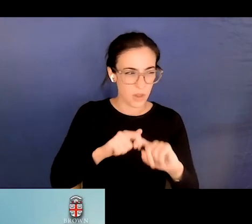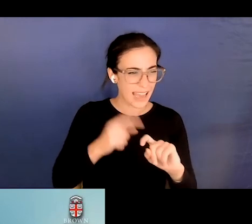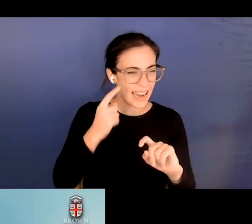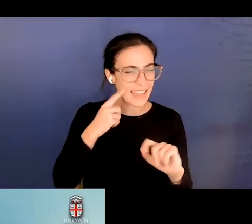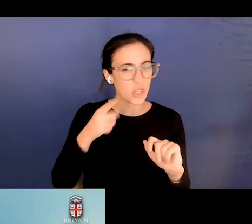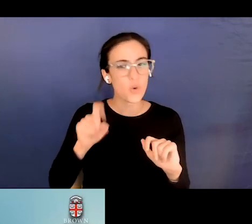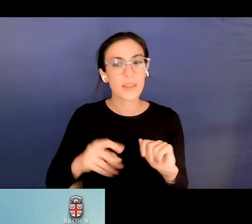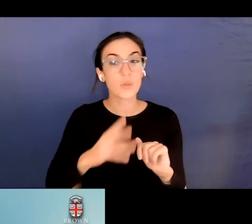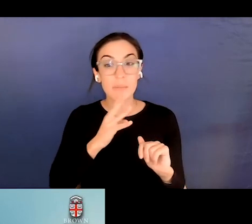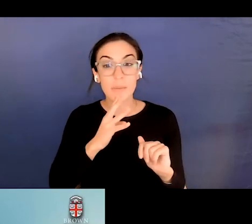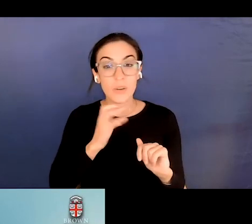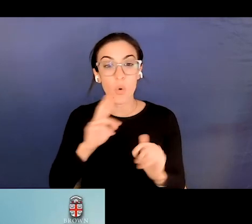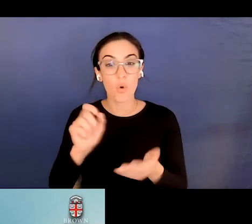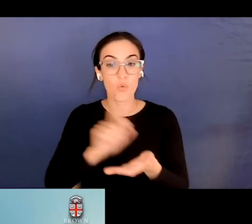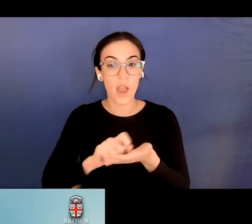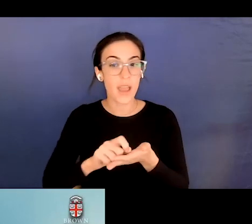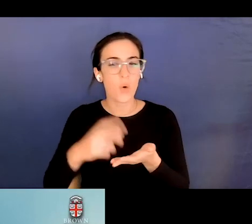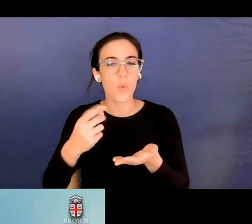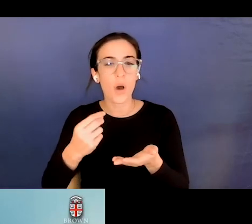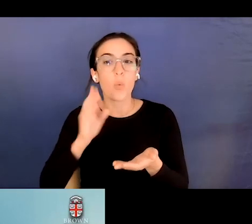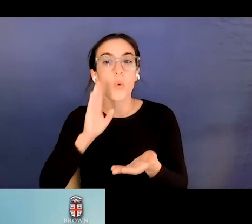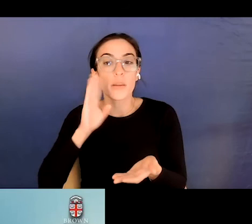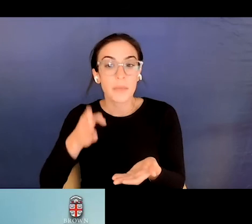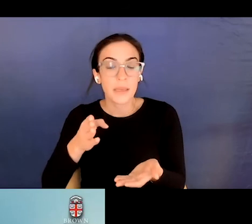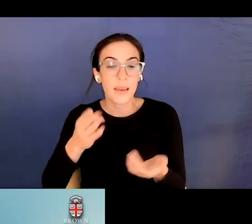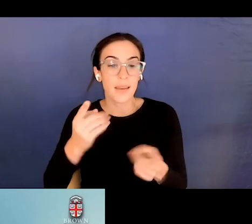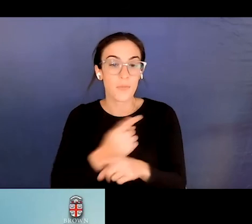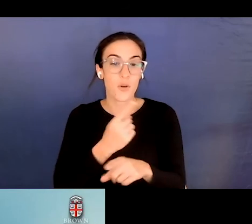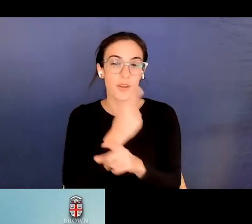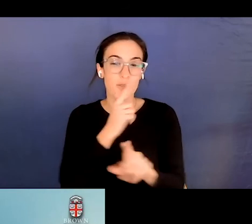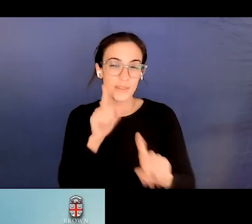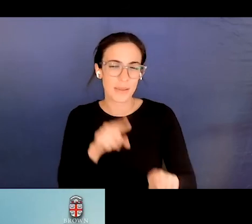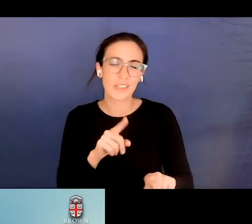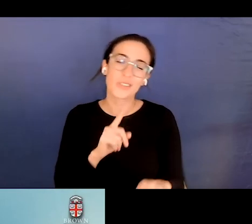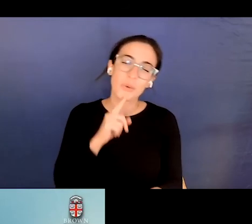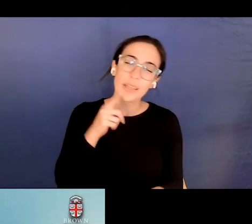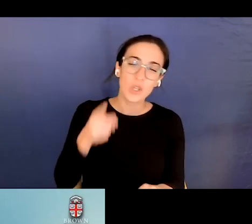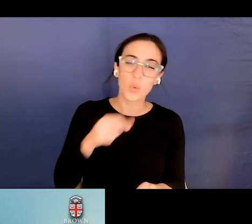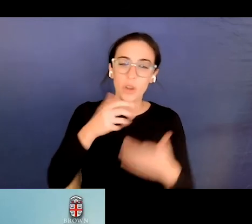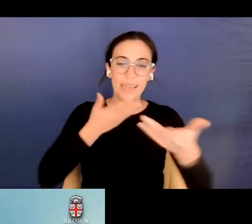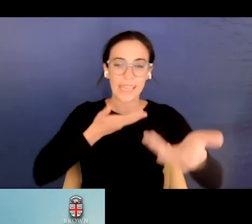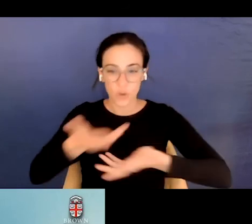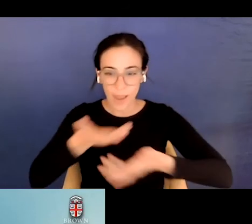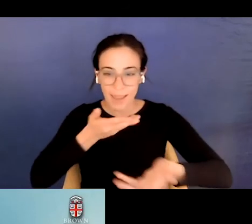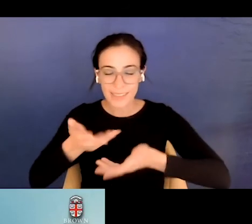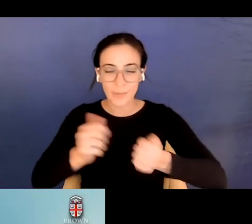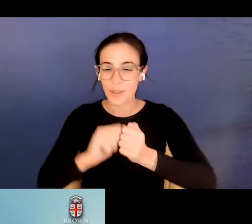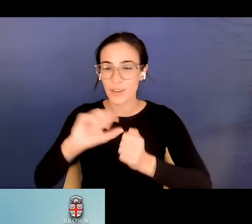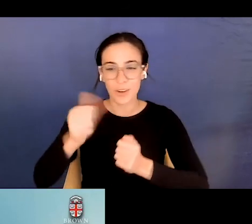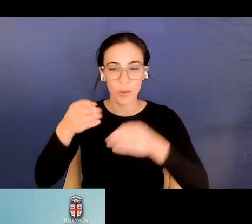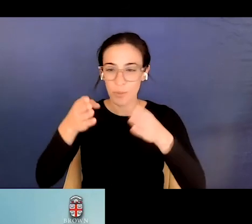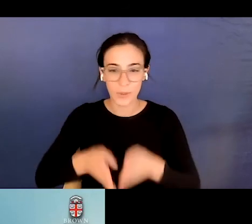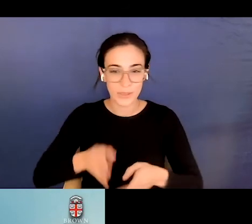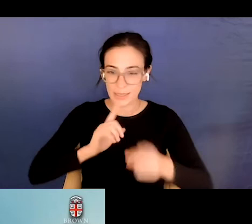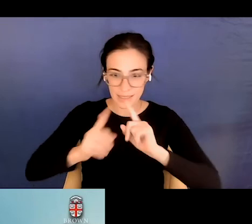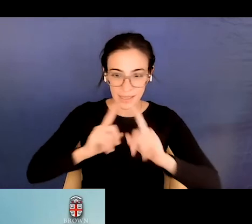would be an appropriate response to that. So, you know, you weren't interacting with another human, but, um, it was sort of a